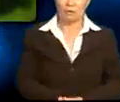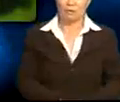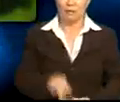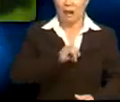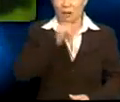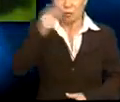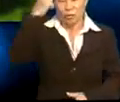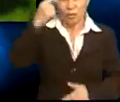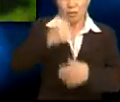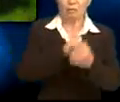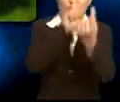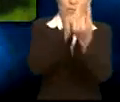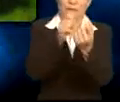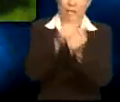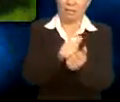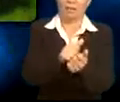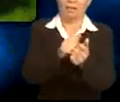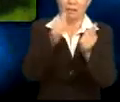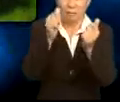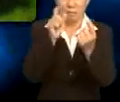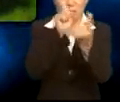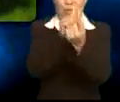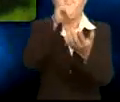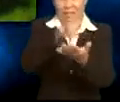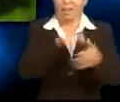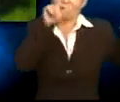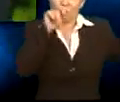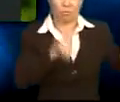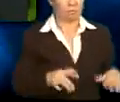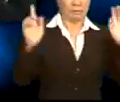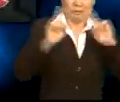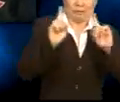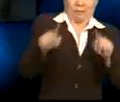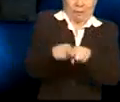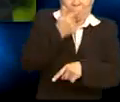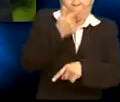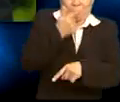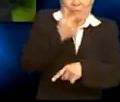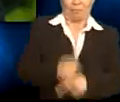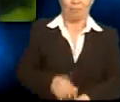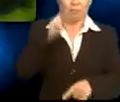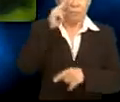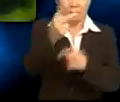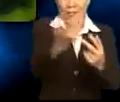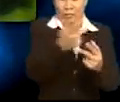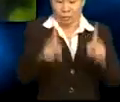I don't think I want to meet that crow. Neither do I. Well, we have just seen Aiman, Ganesh and Andy talking